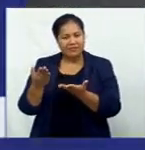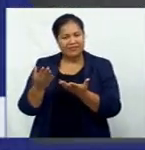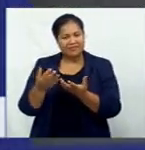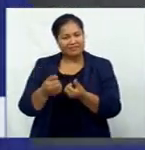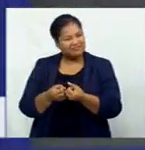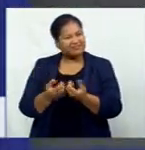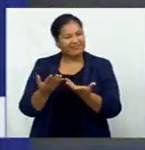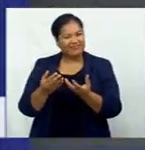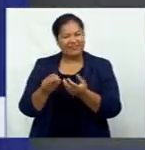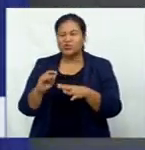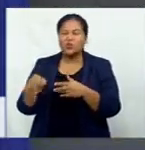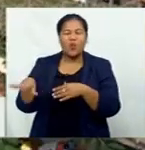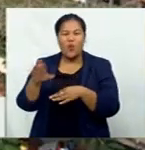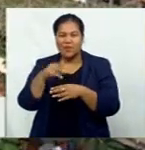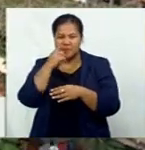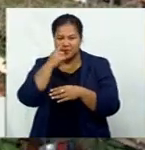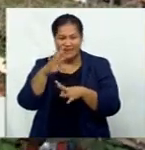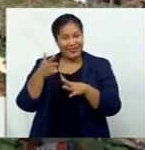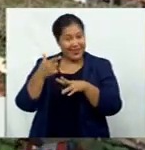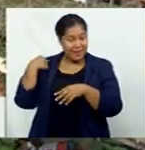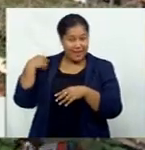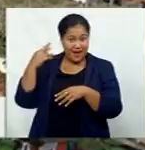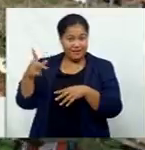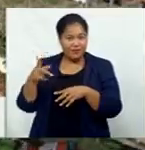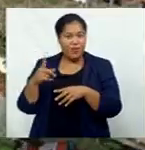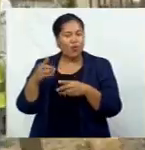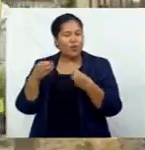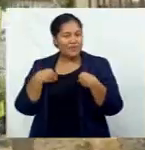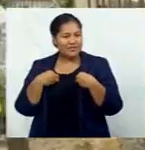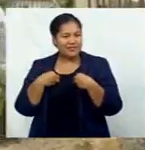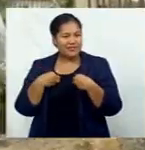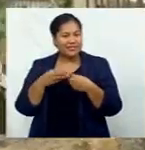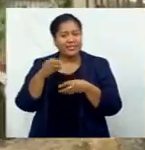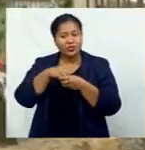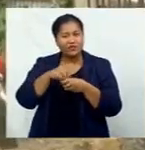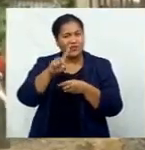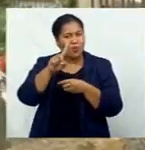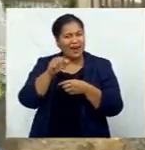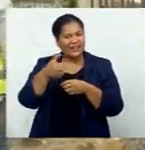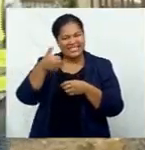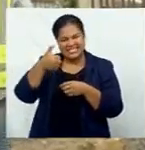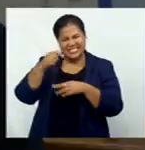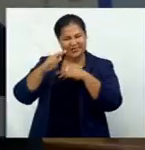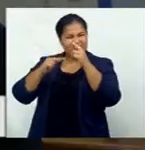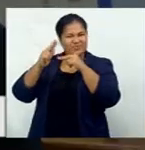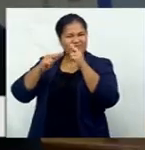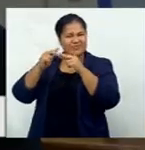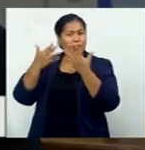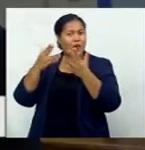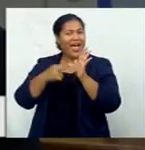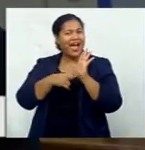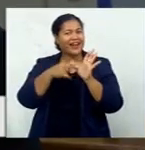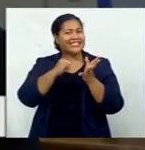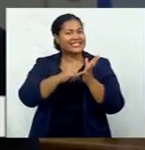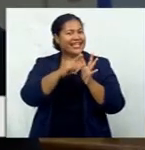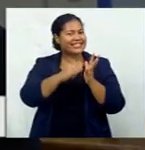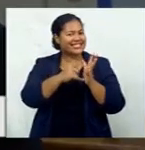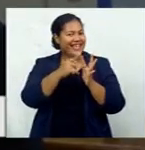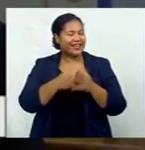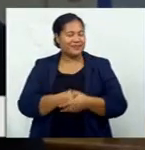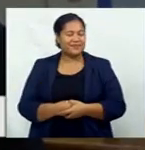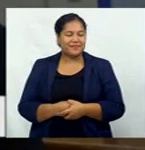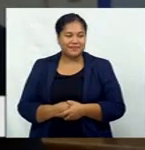to a number of applications including one for six-story building in Neseese. We've been very fortunate that